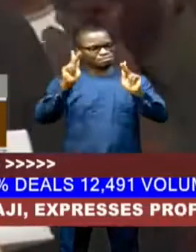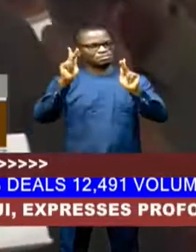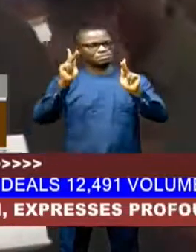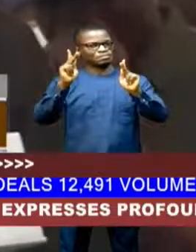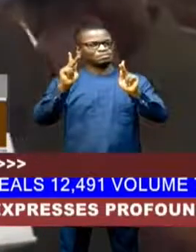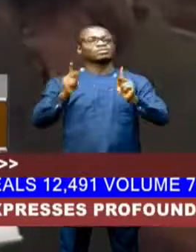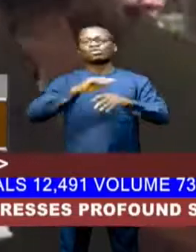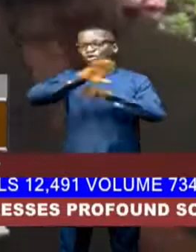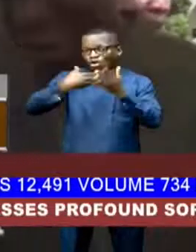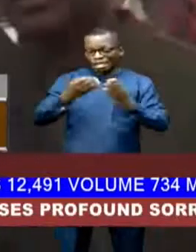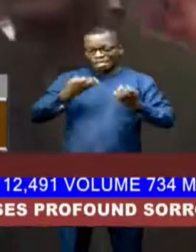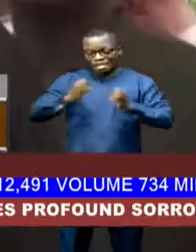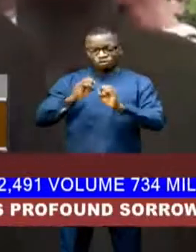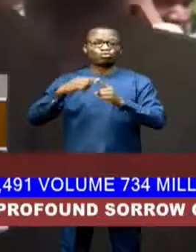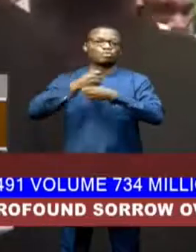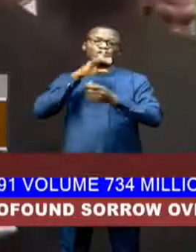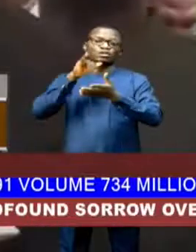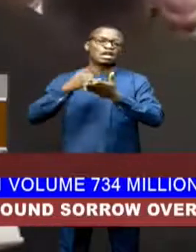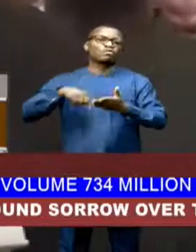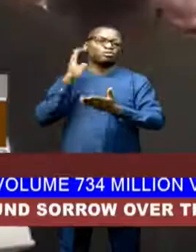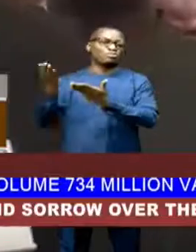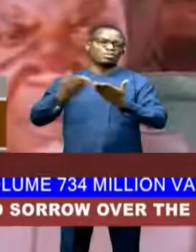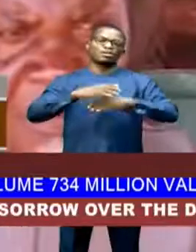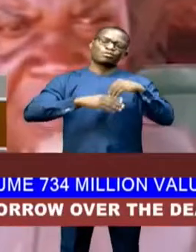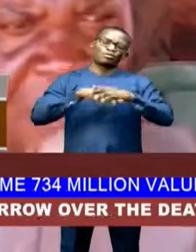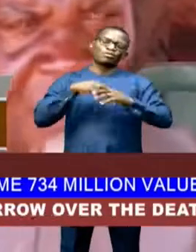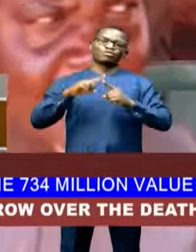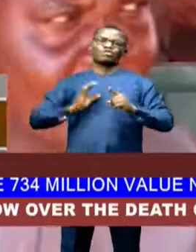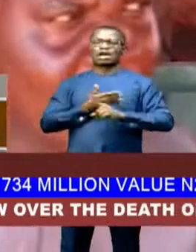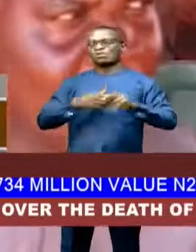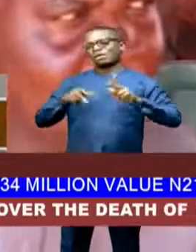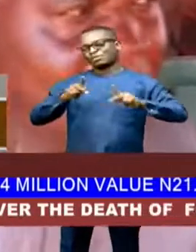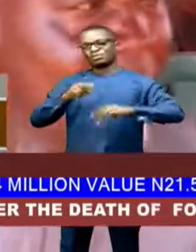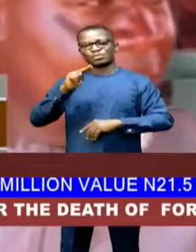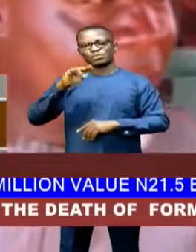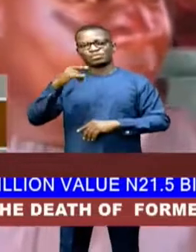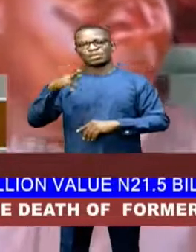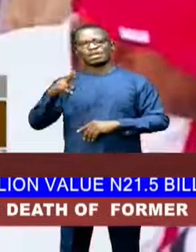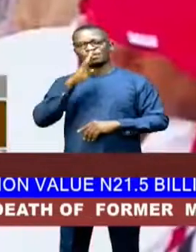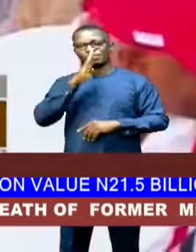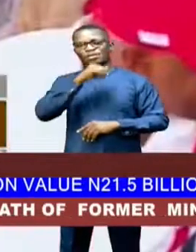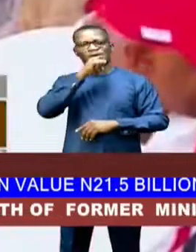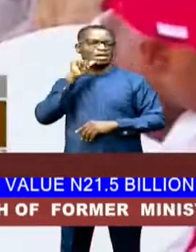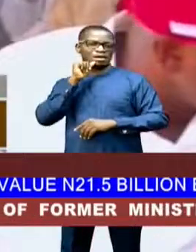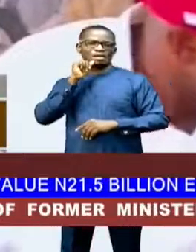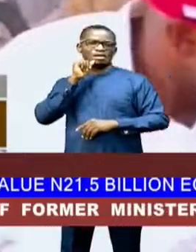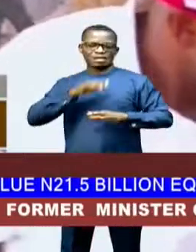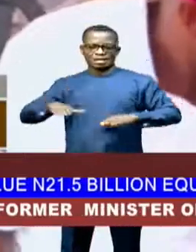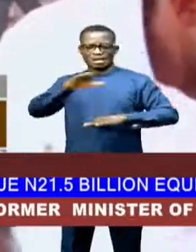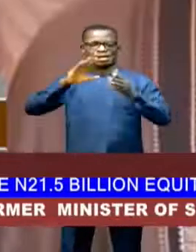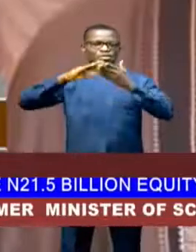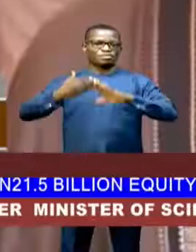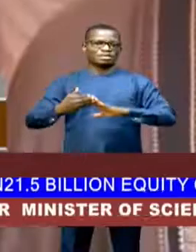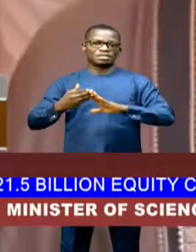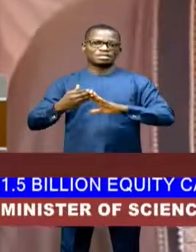with all these efforts, we are sure that we are going to bring that is so cool to our people. Niger said being an agrarian community, the urban